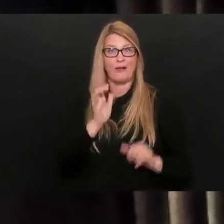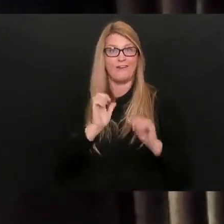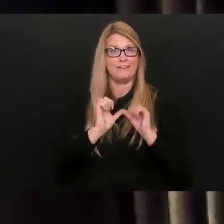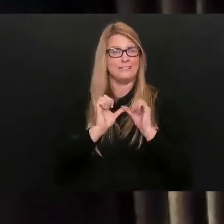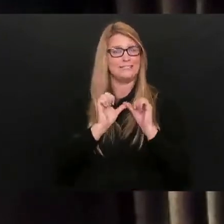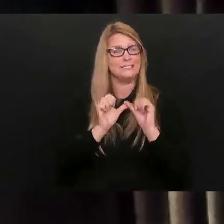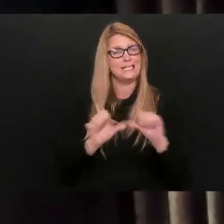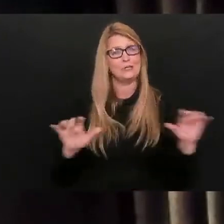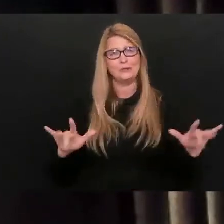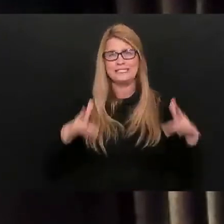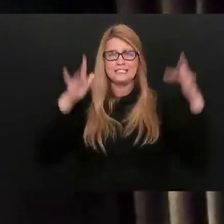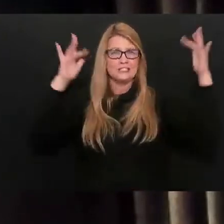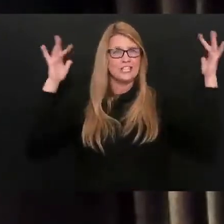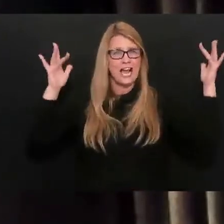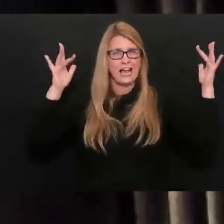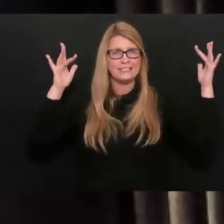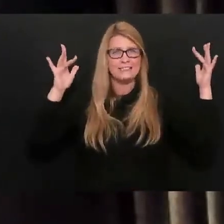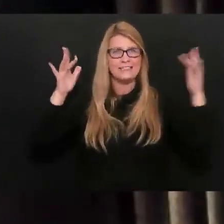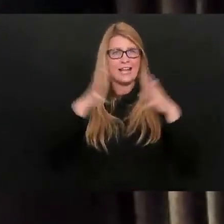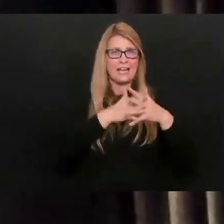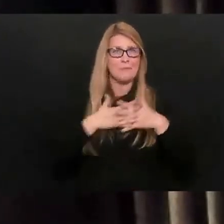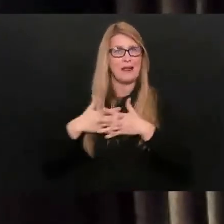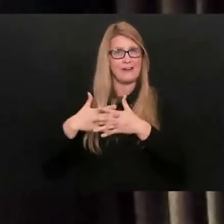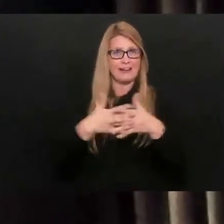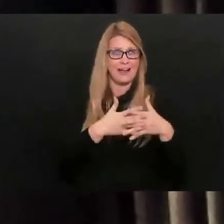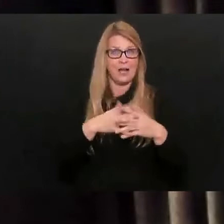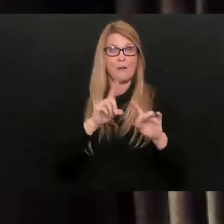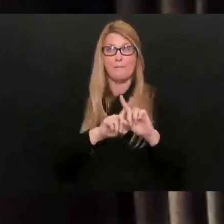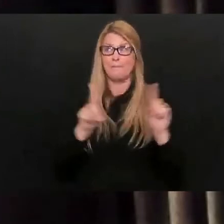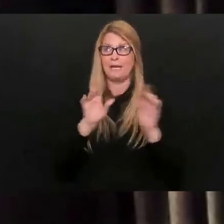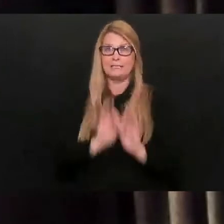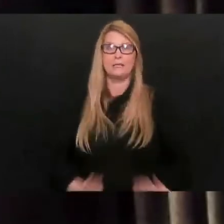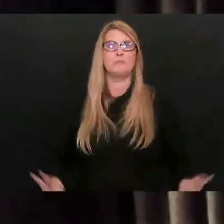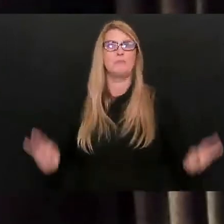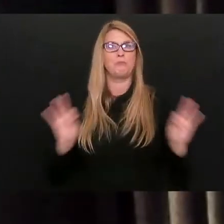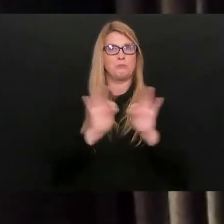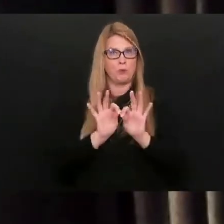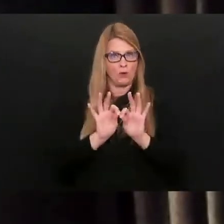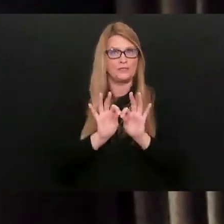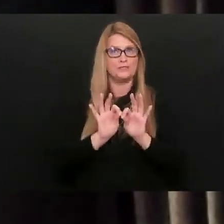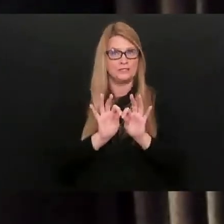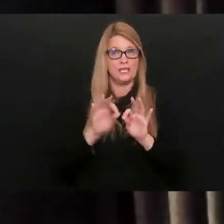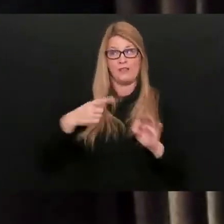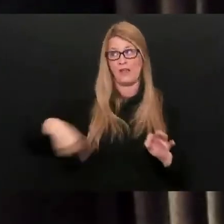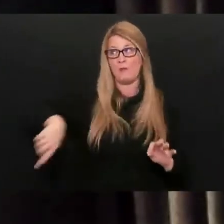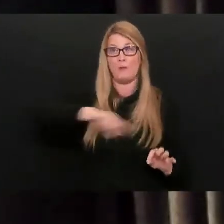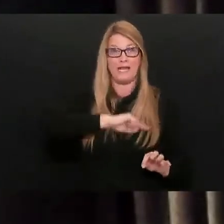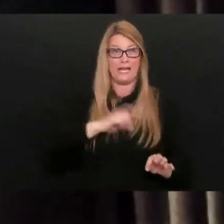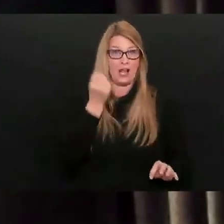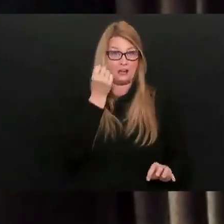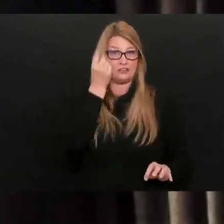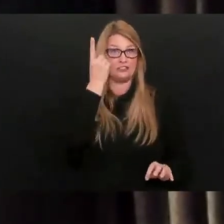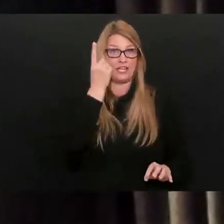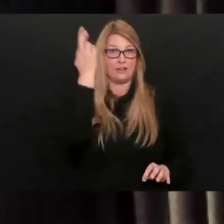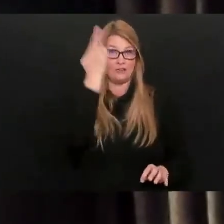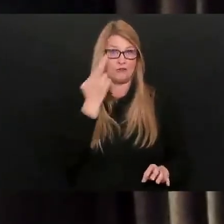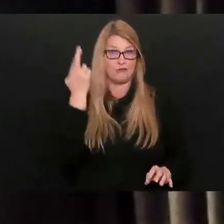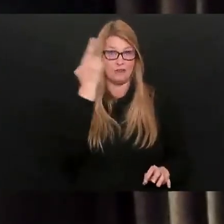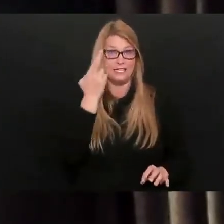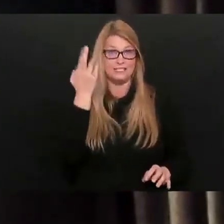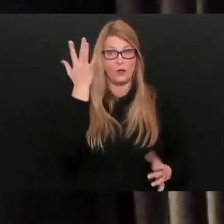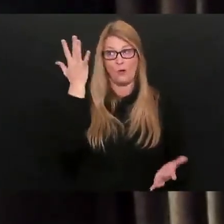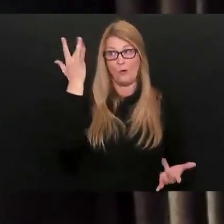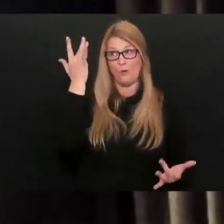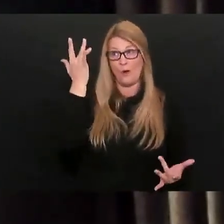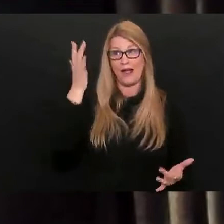on the national stage. But it's really important that we all understand that the reason why we